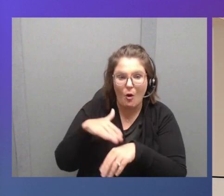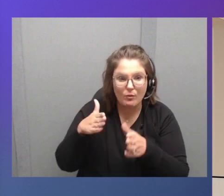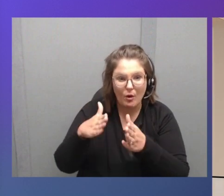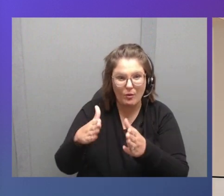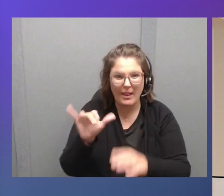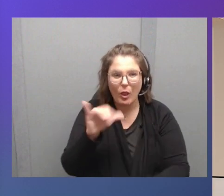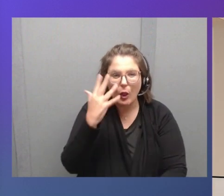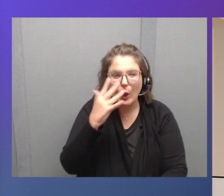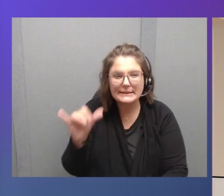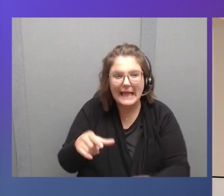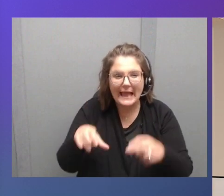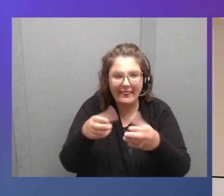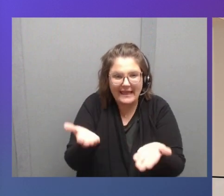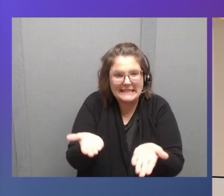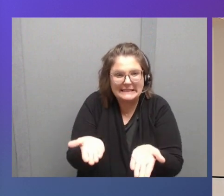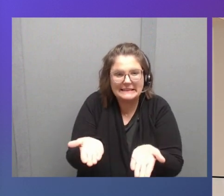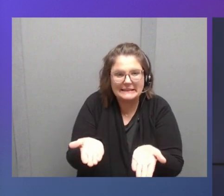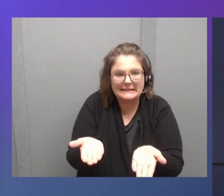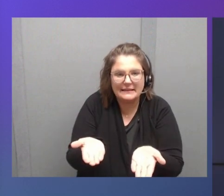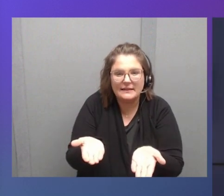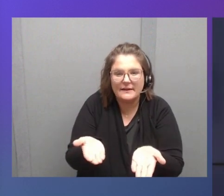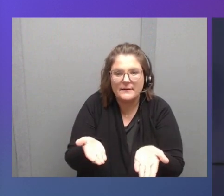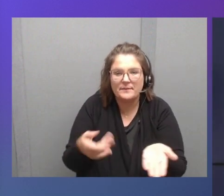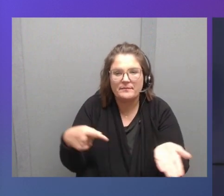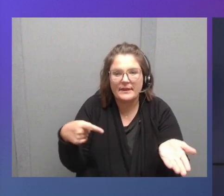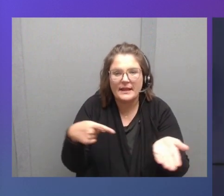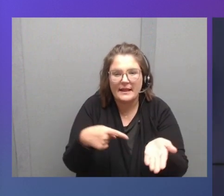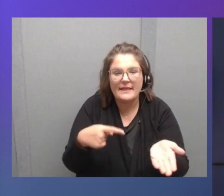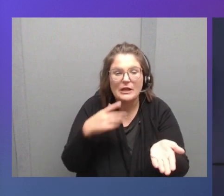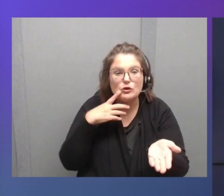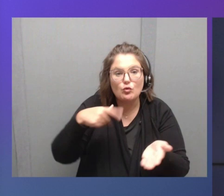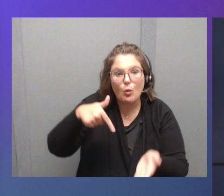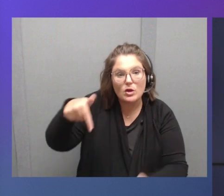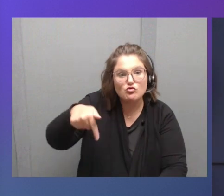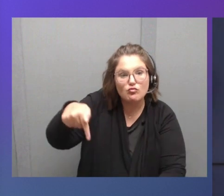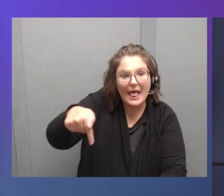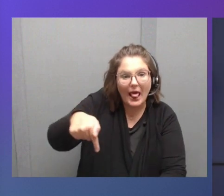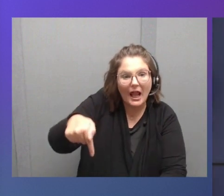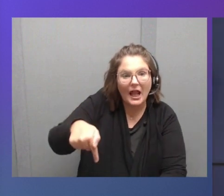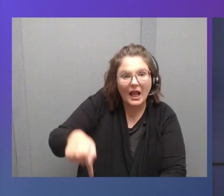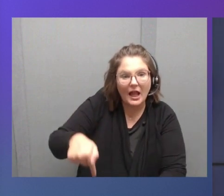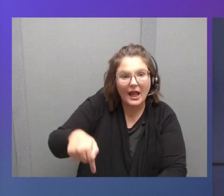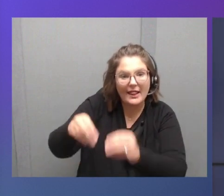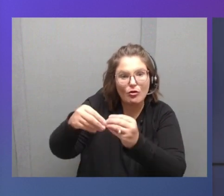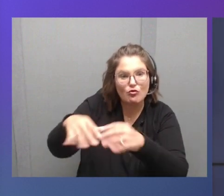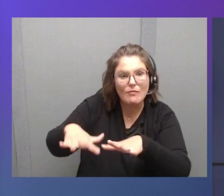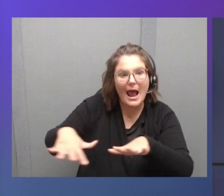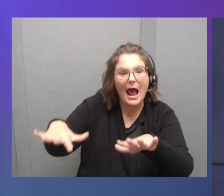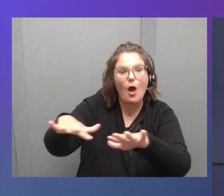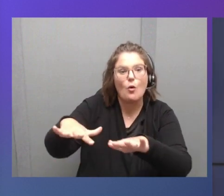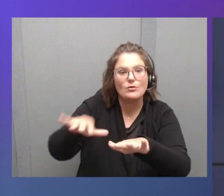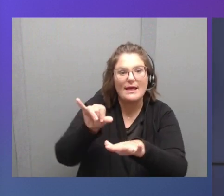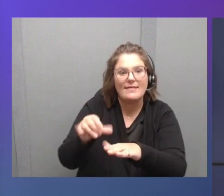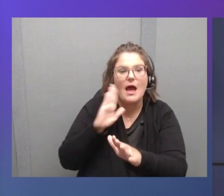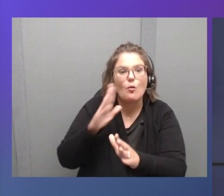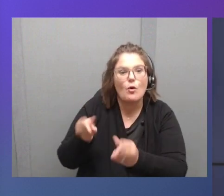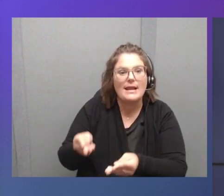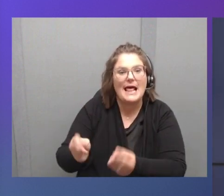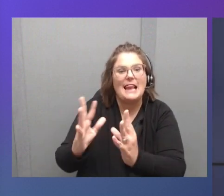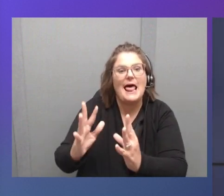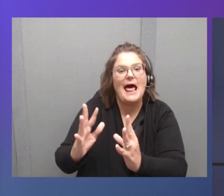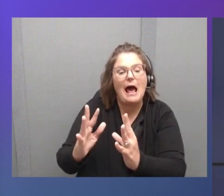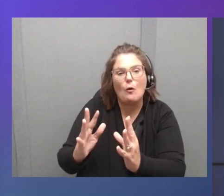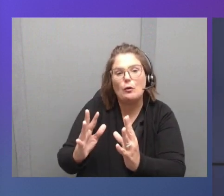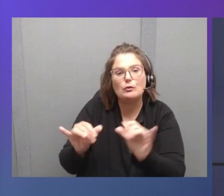idea is that this actually is something that you will literally drill and put in the ground. And that will actually make measurements of the temperature of the road